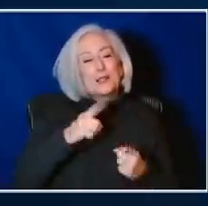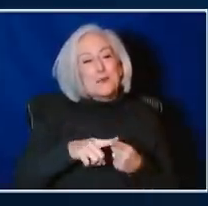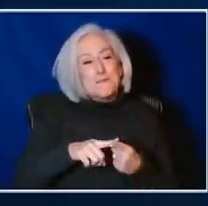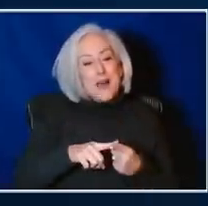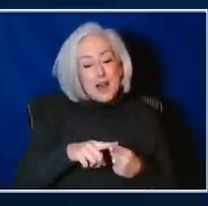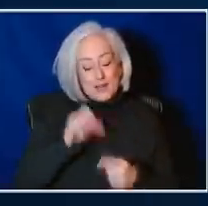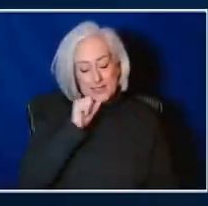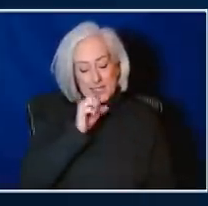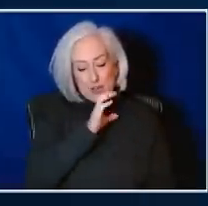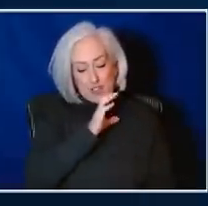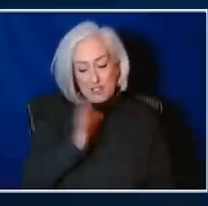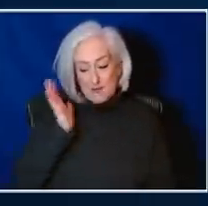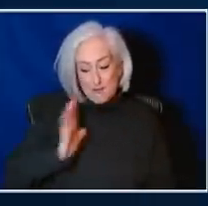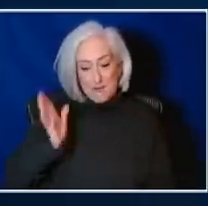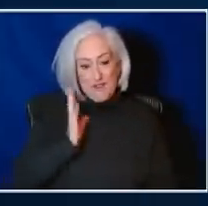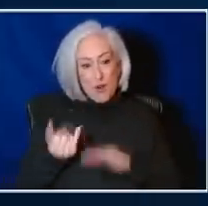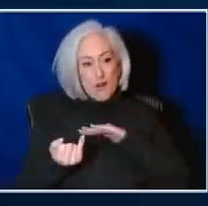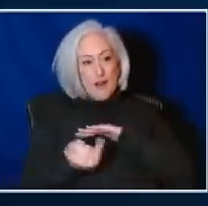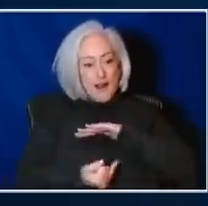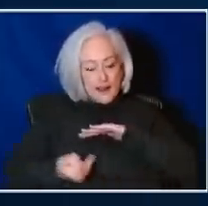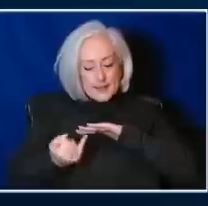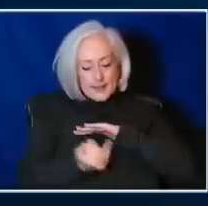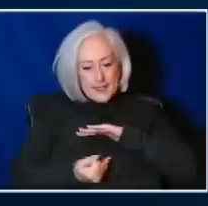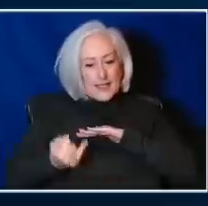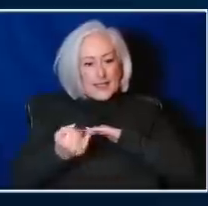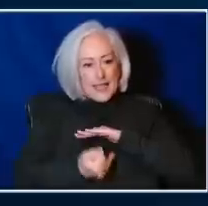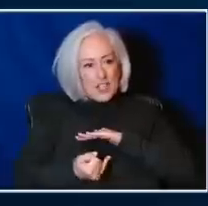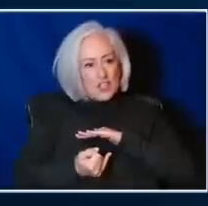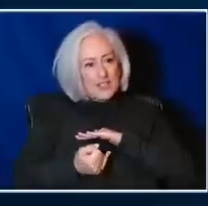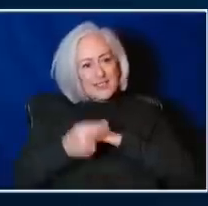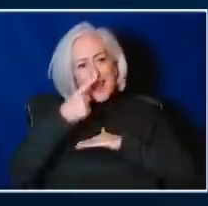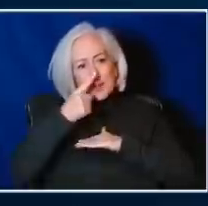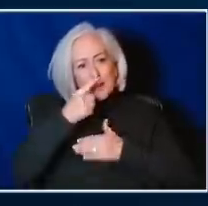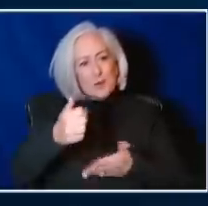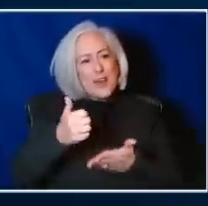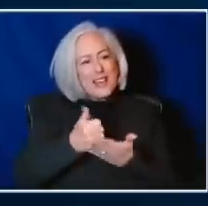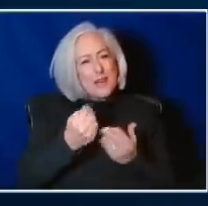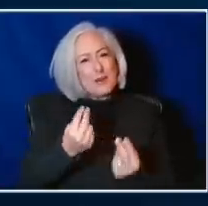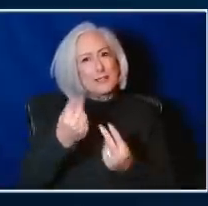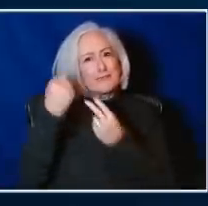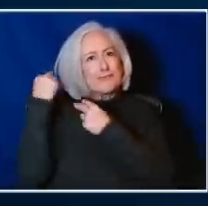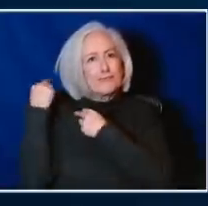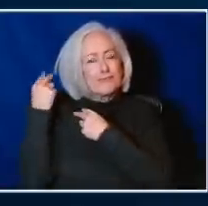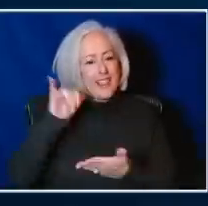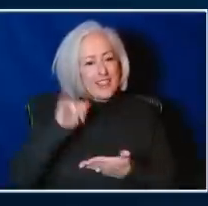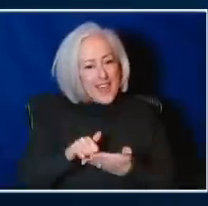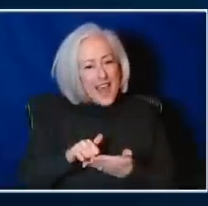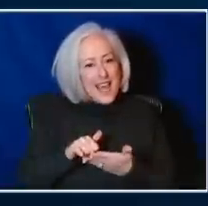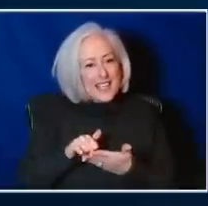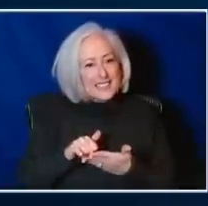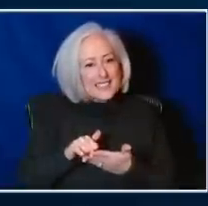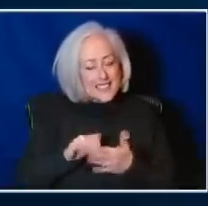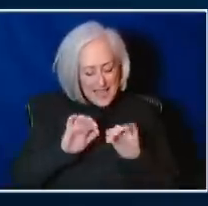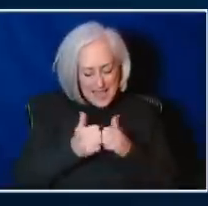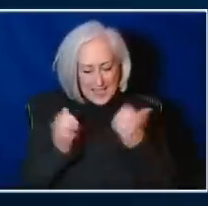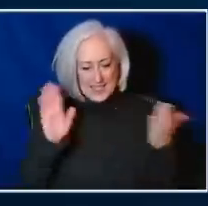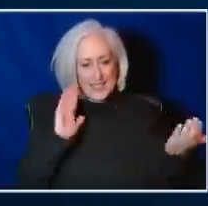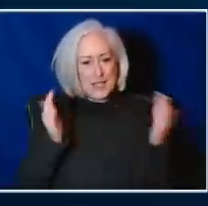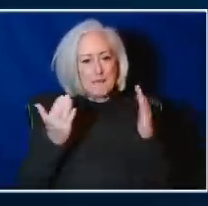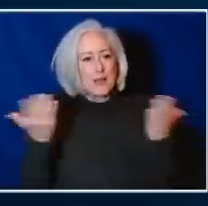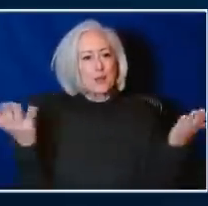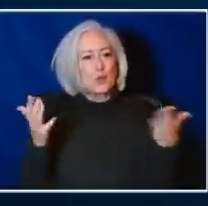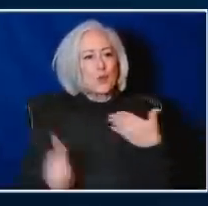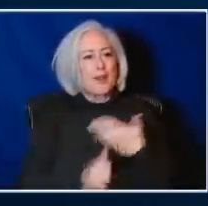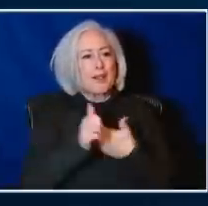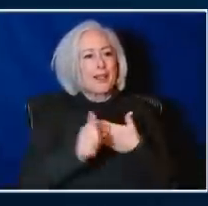communities were in the beginning of the pandemic. Take us down that memory lane a little and not being able to visit that, how that compares with the threat now. And how are